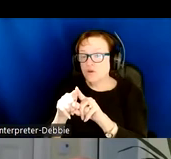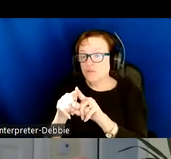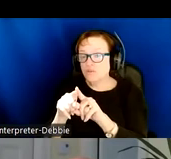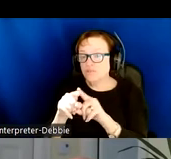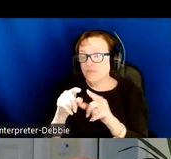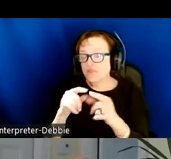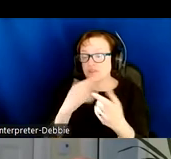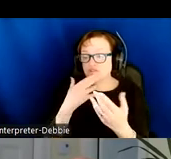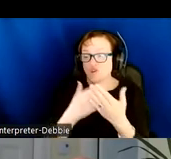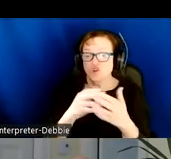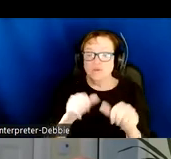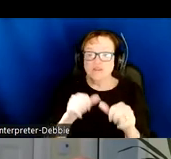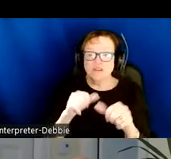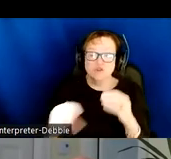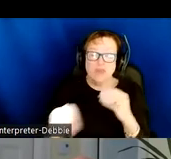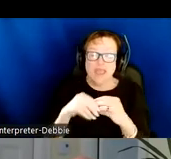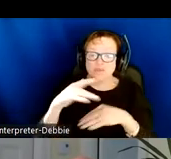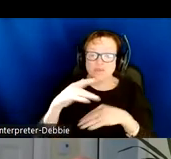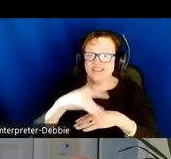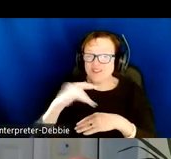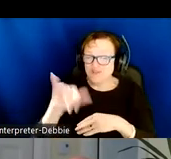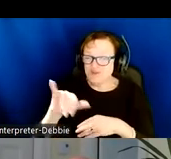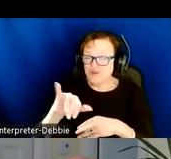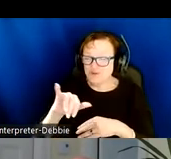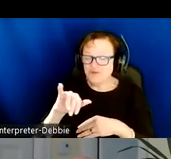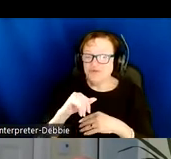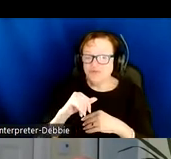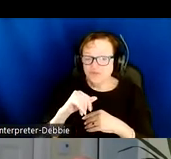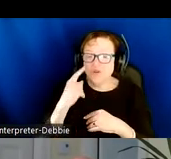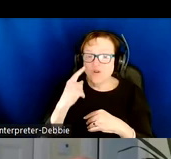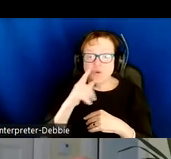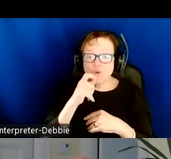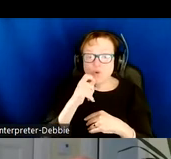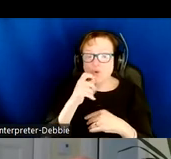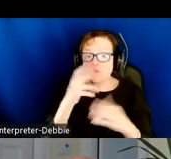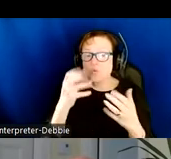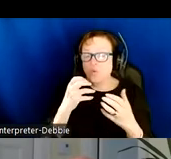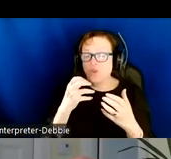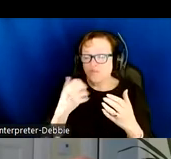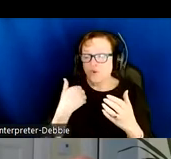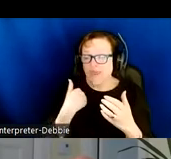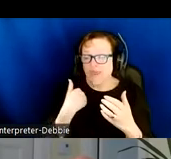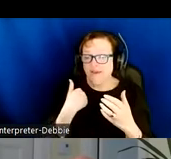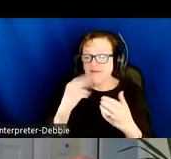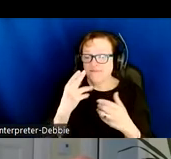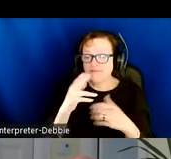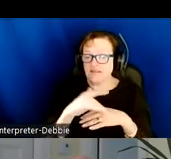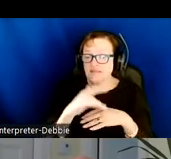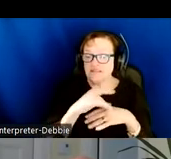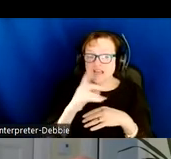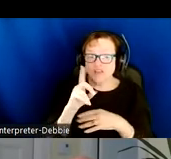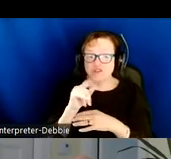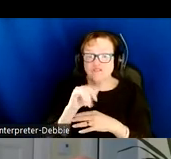potential for adding a haptic dimension to this as well for users who have one of the haptic devices where you could physically and